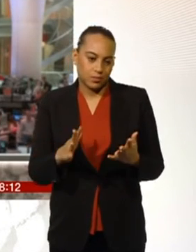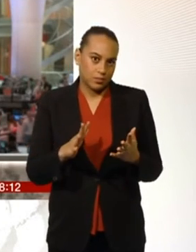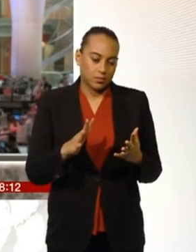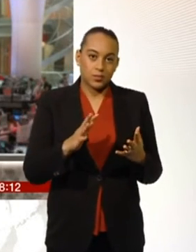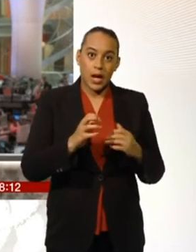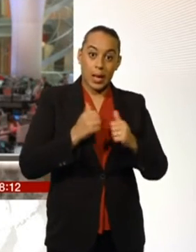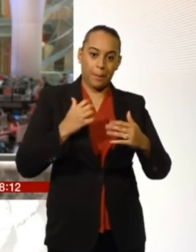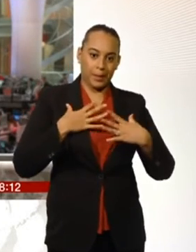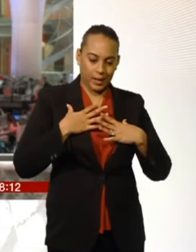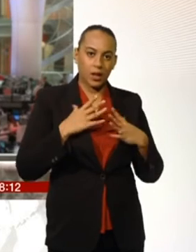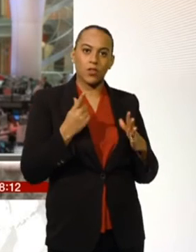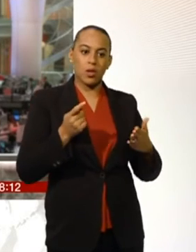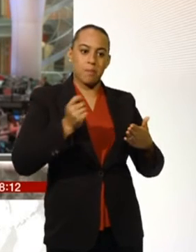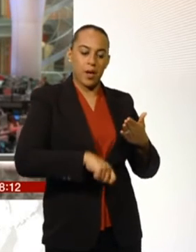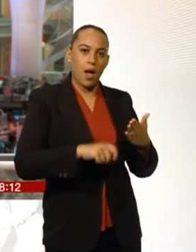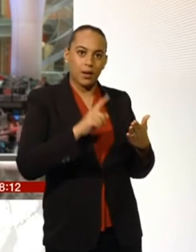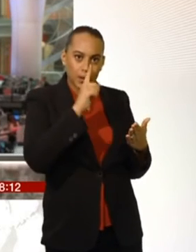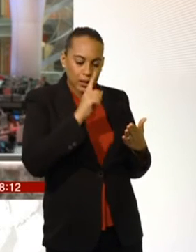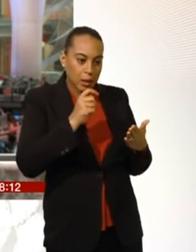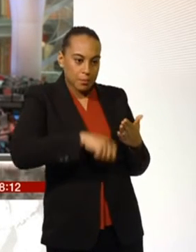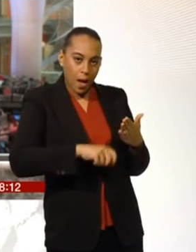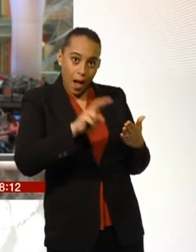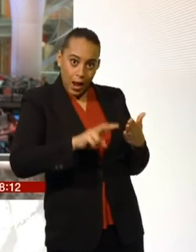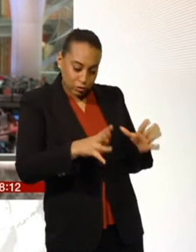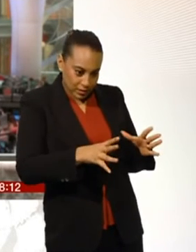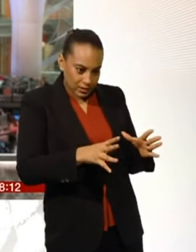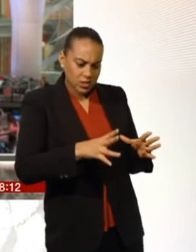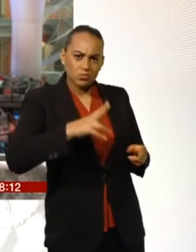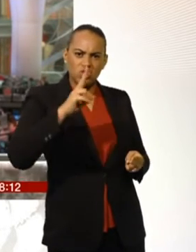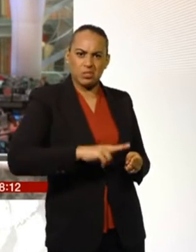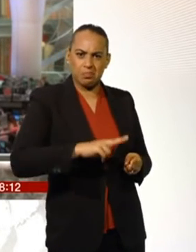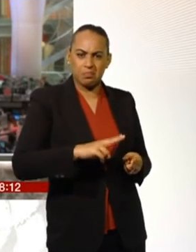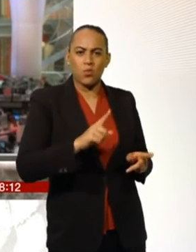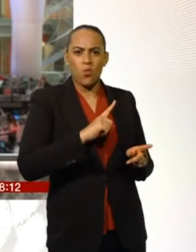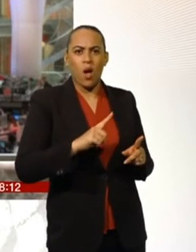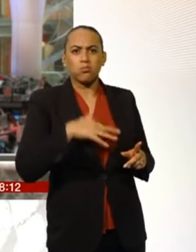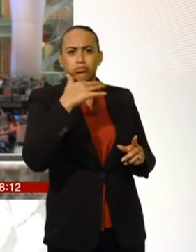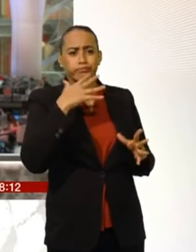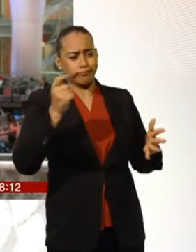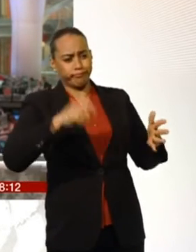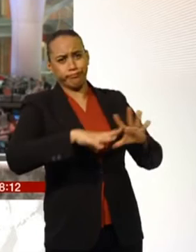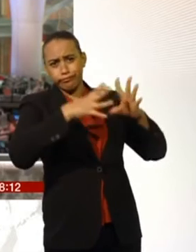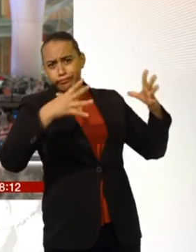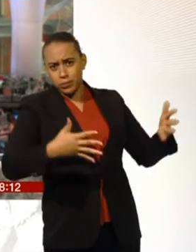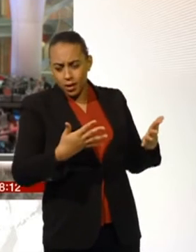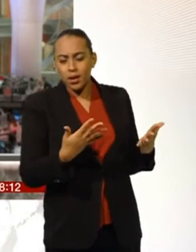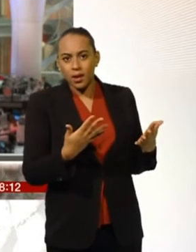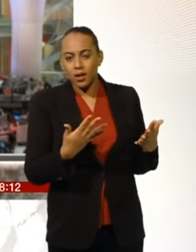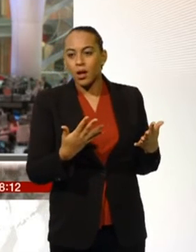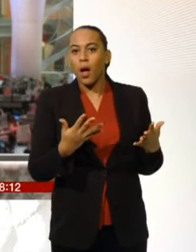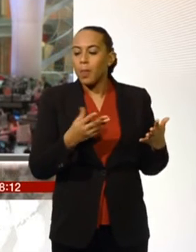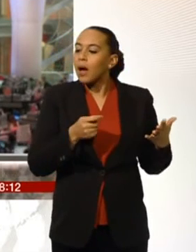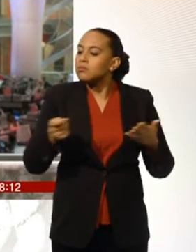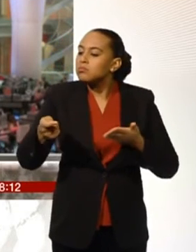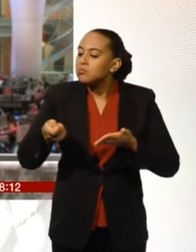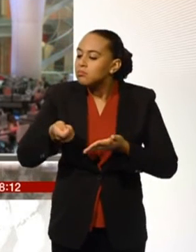good news for consumers and the faster prices fall, the better it will be for everyone. Of course, I agree that the price falls are good.